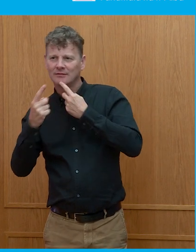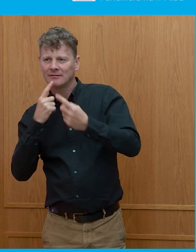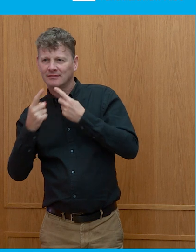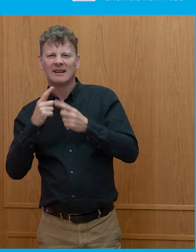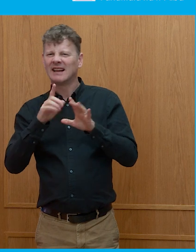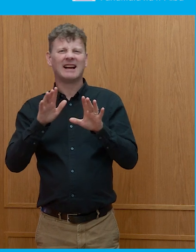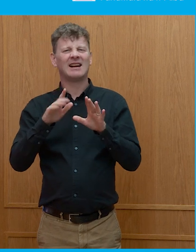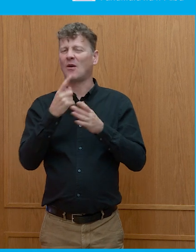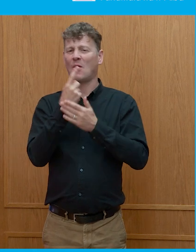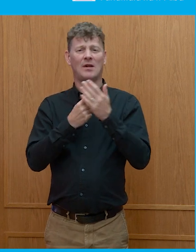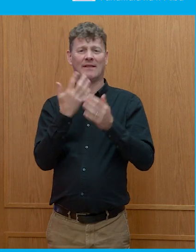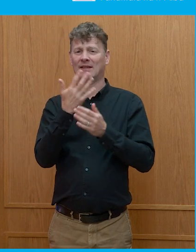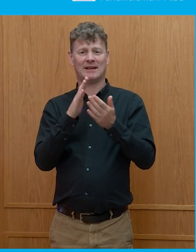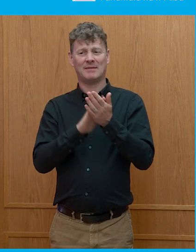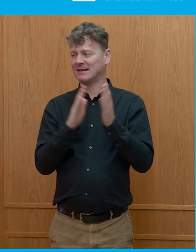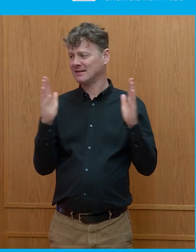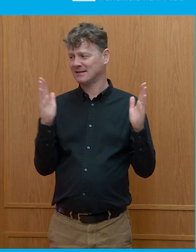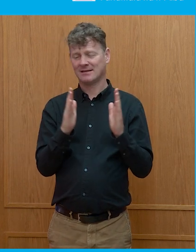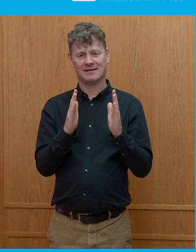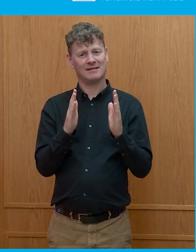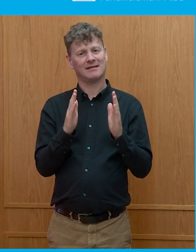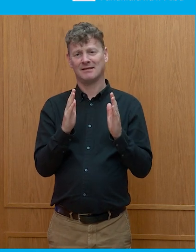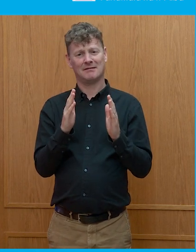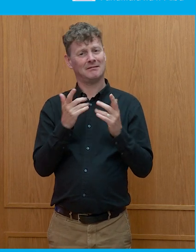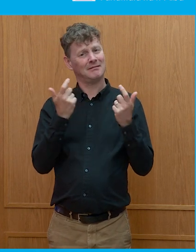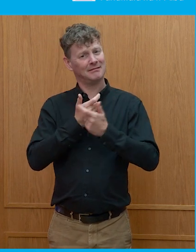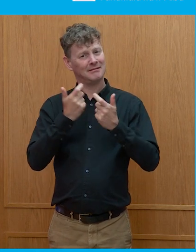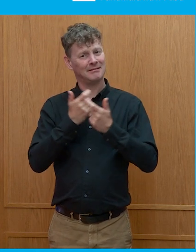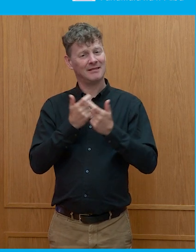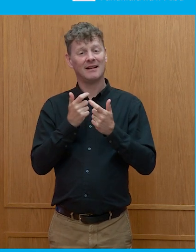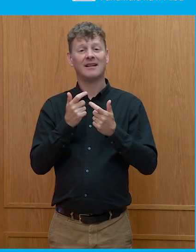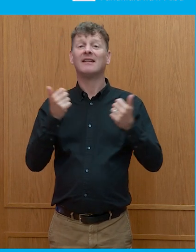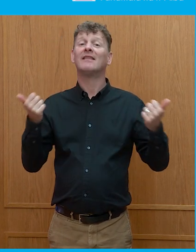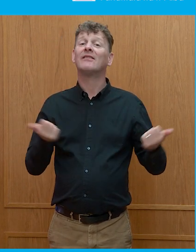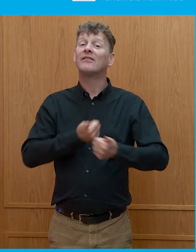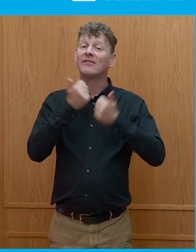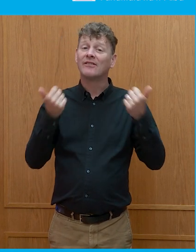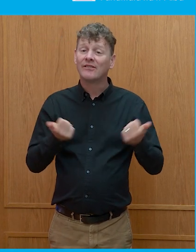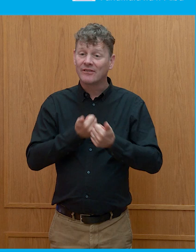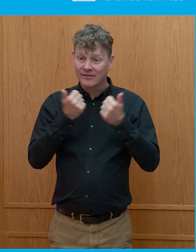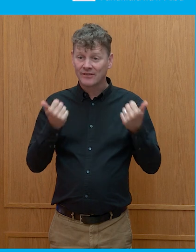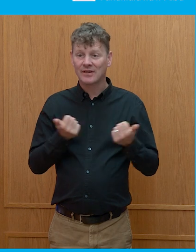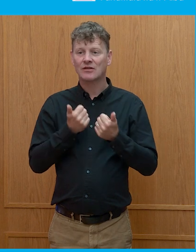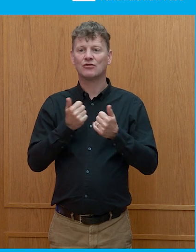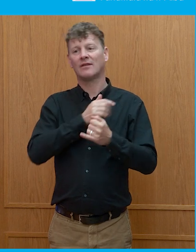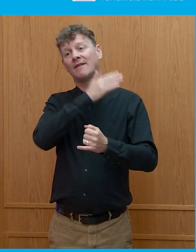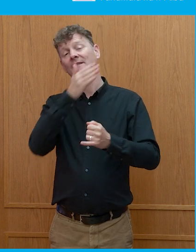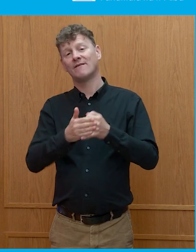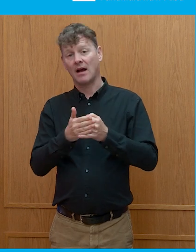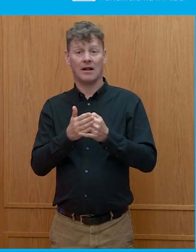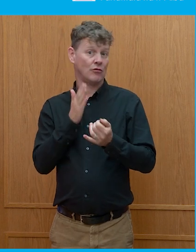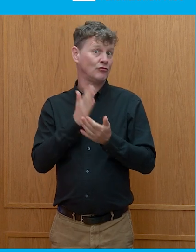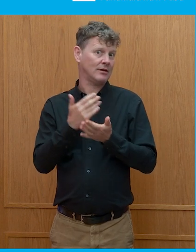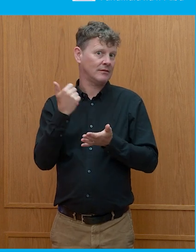It's only lasts about 15 minutes, and it's very entertaining. And after that, we have a final, really